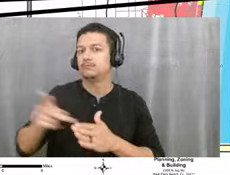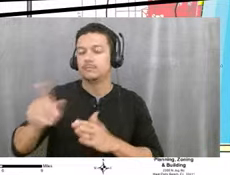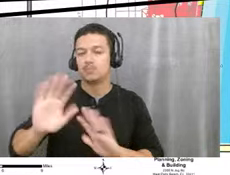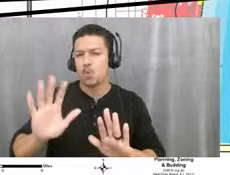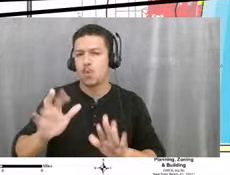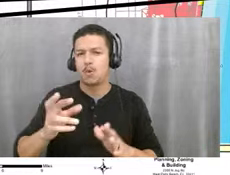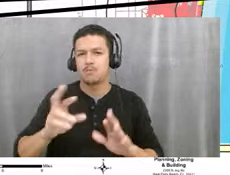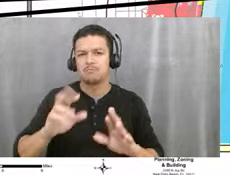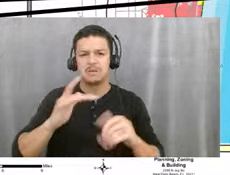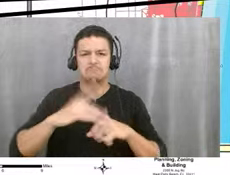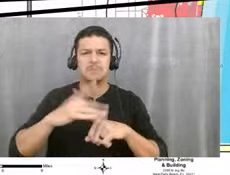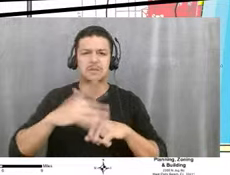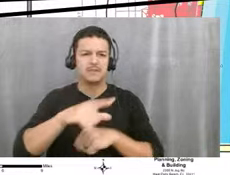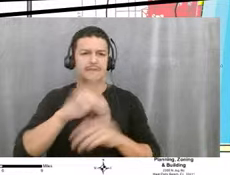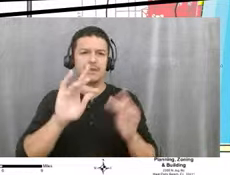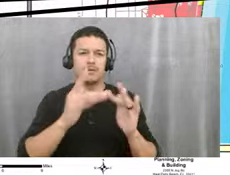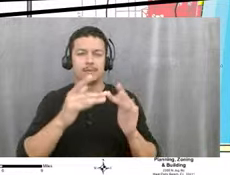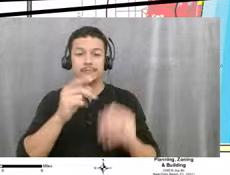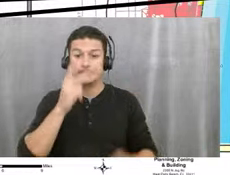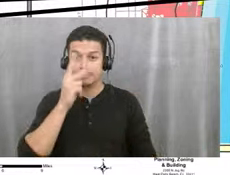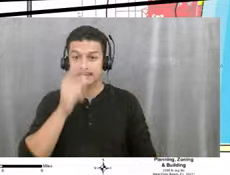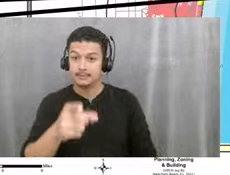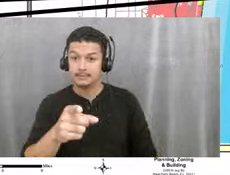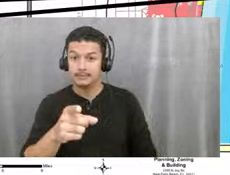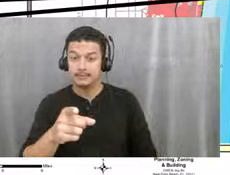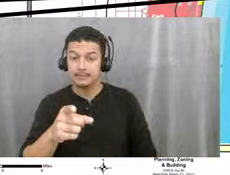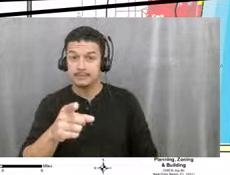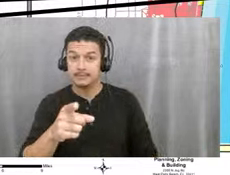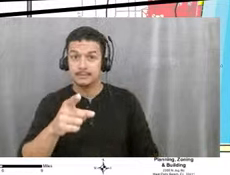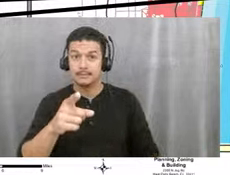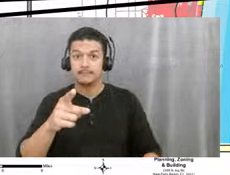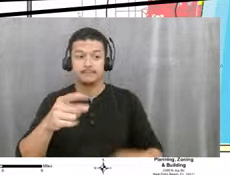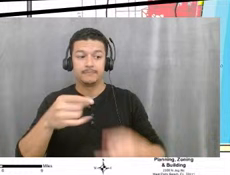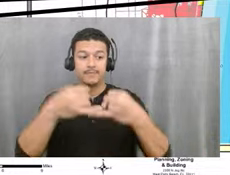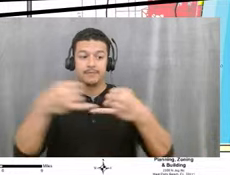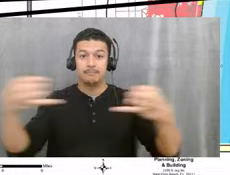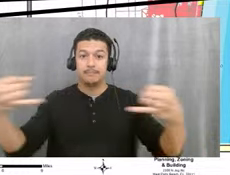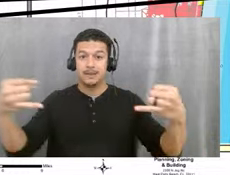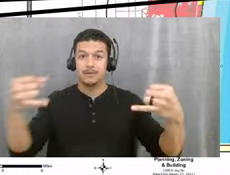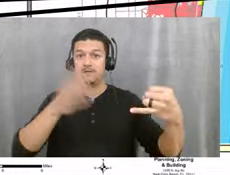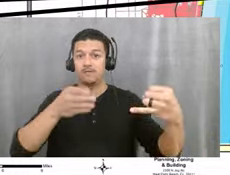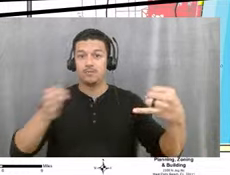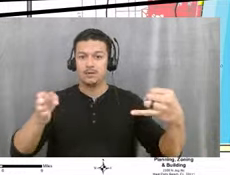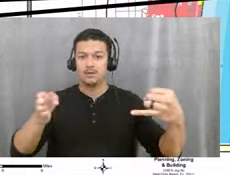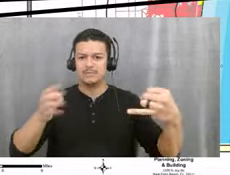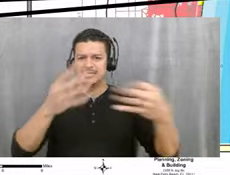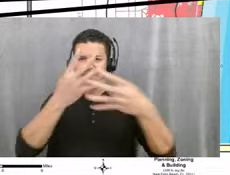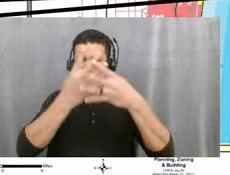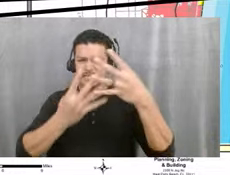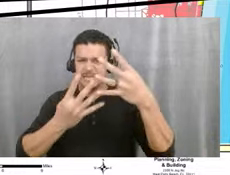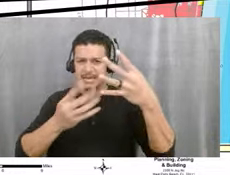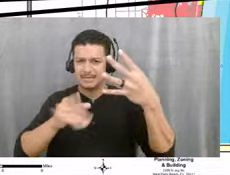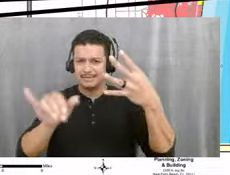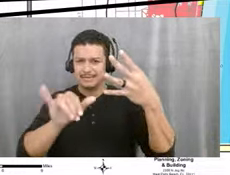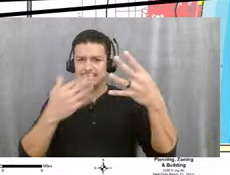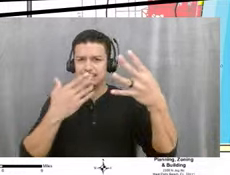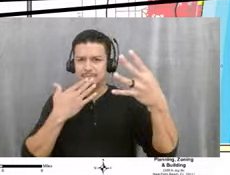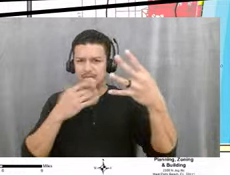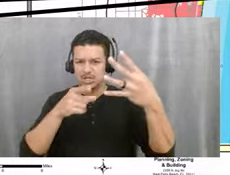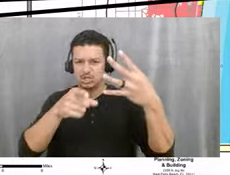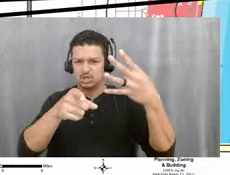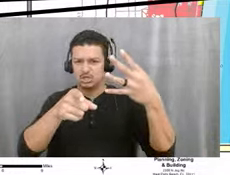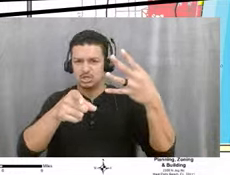As you can see, it does show the existing boundary of Boynton Beach and that hashed area in that same color is the,